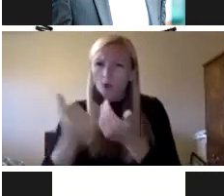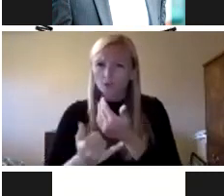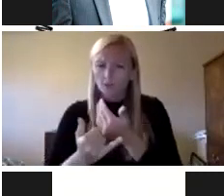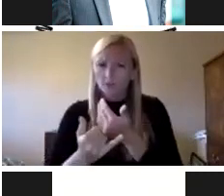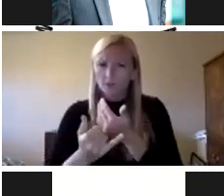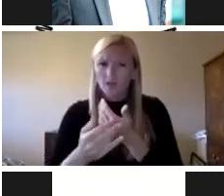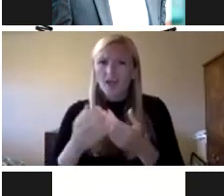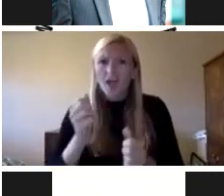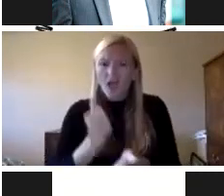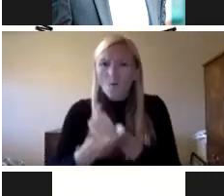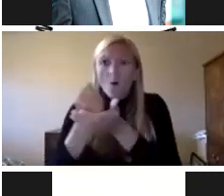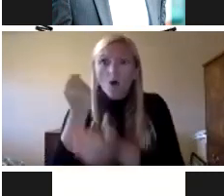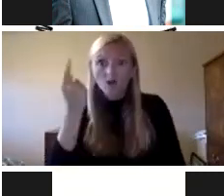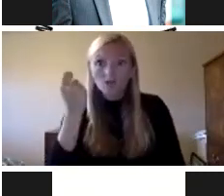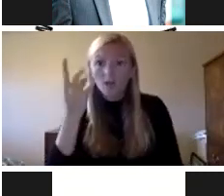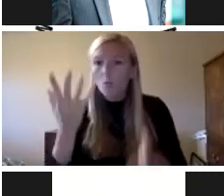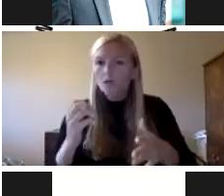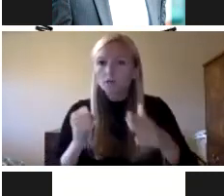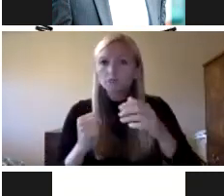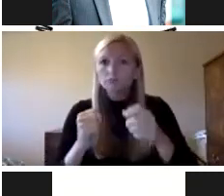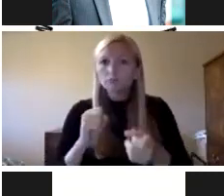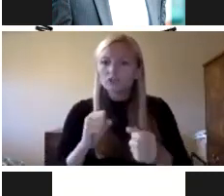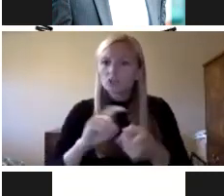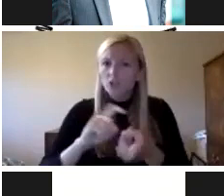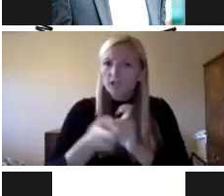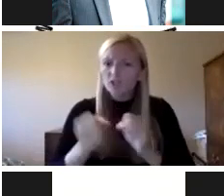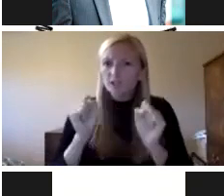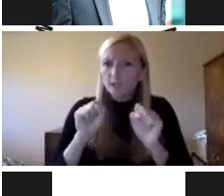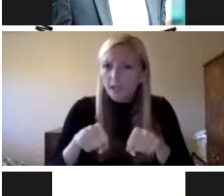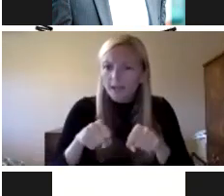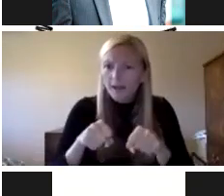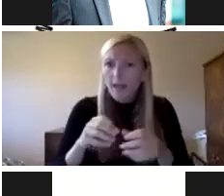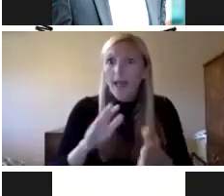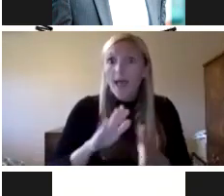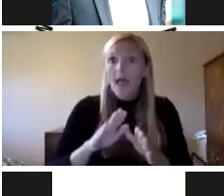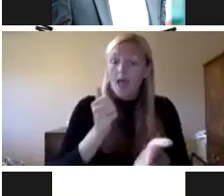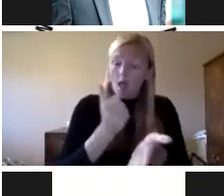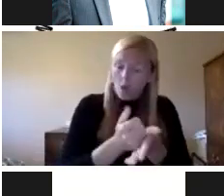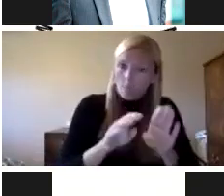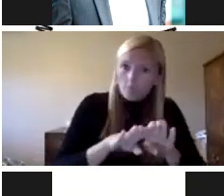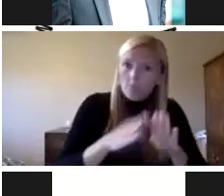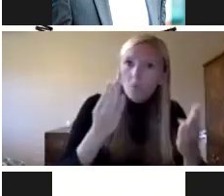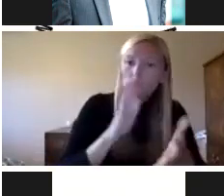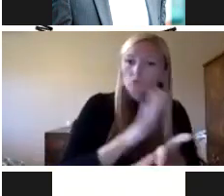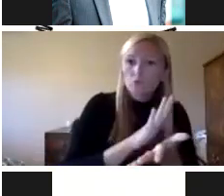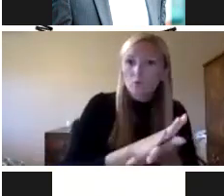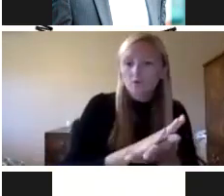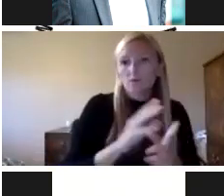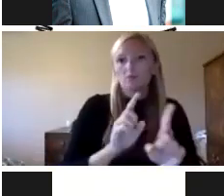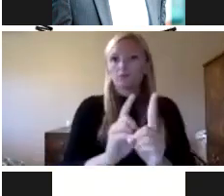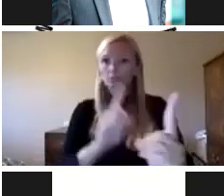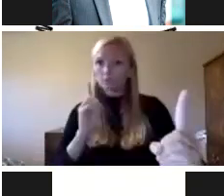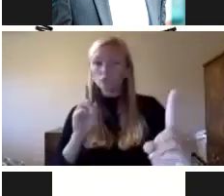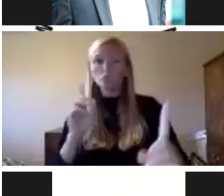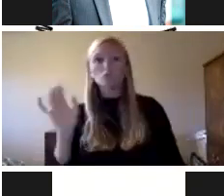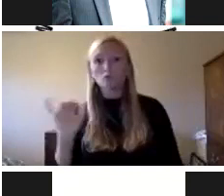understand what infrastructural changes could be implemented in order to safely reopen schools while maintaining spatial distancing and together we'll all